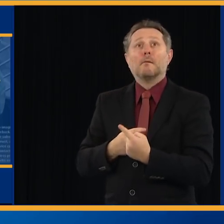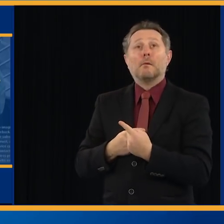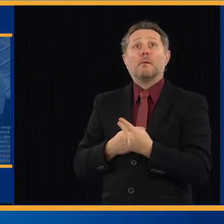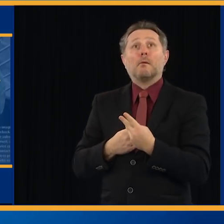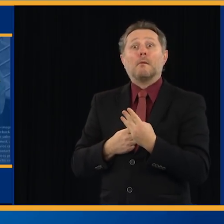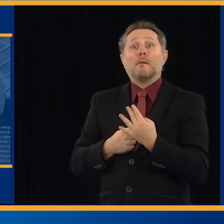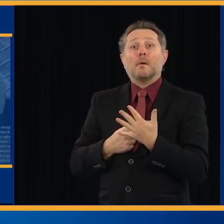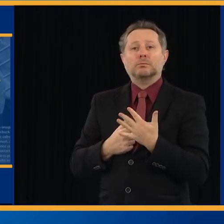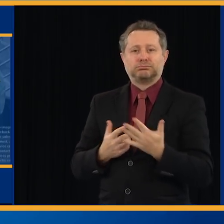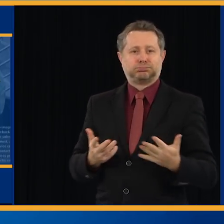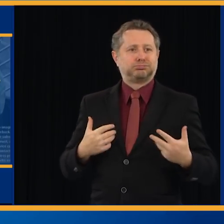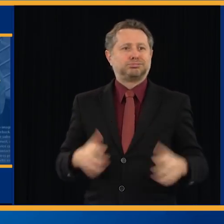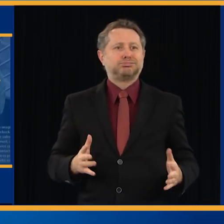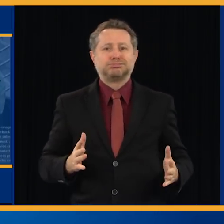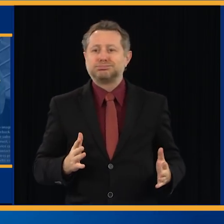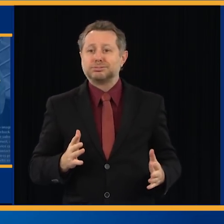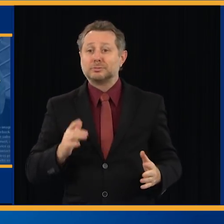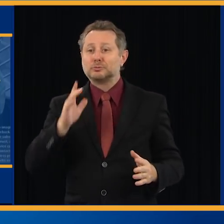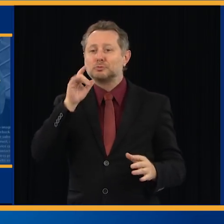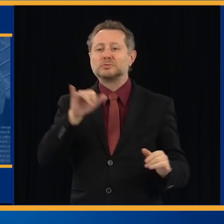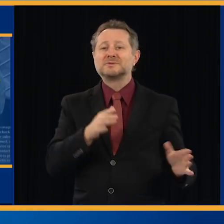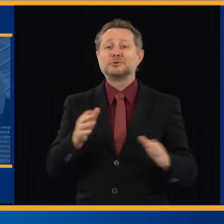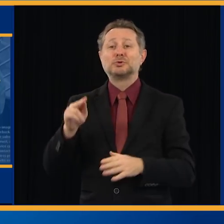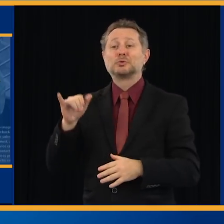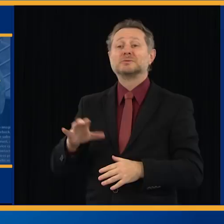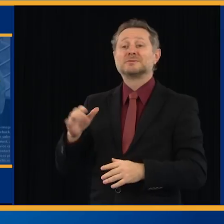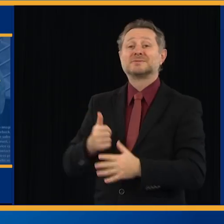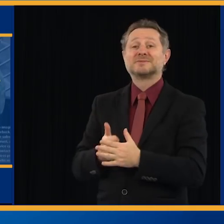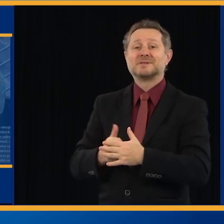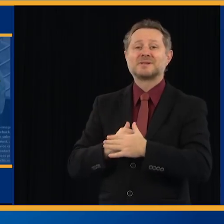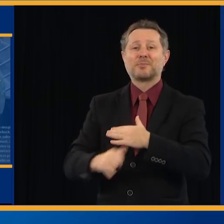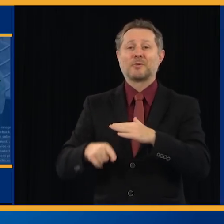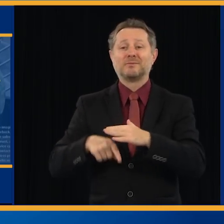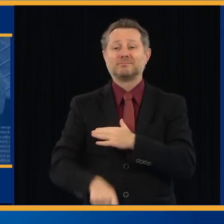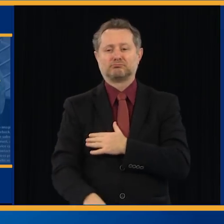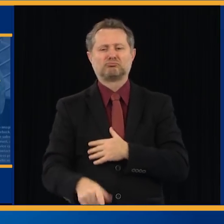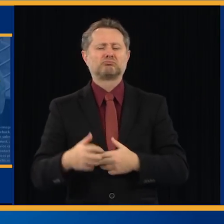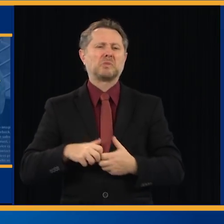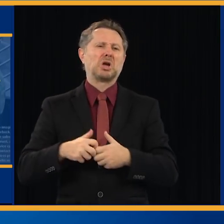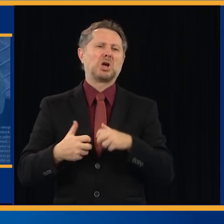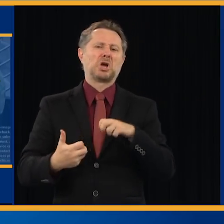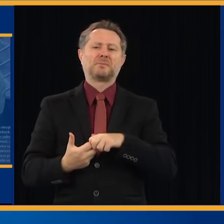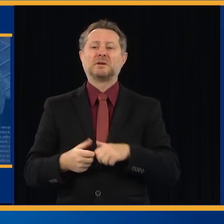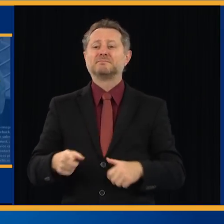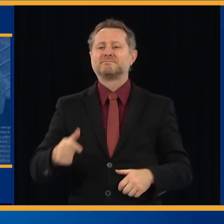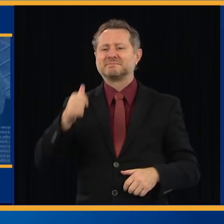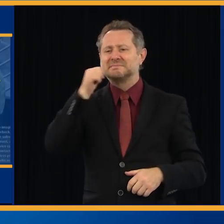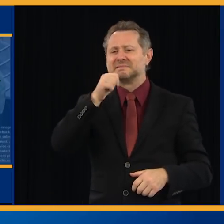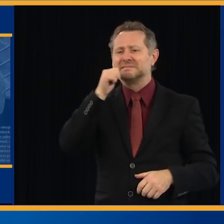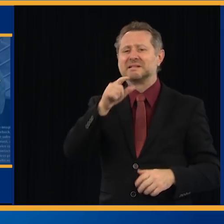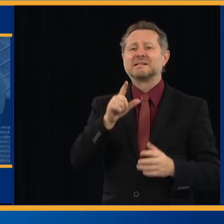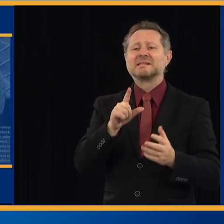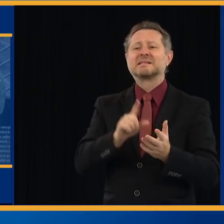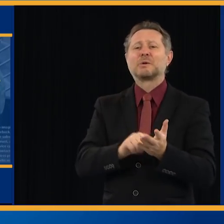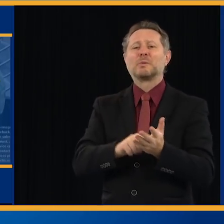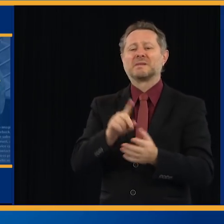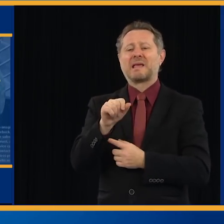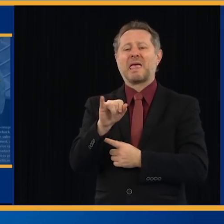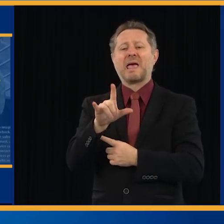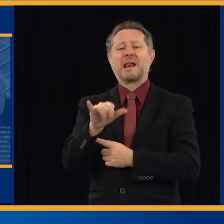Daily News did a front page story which crystallized it. But